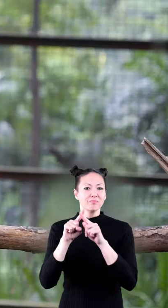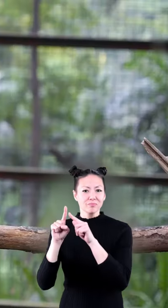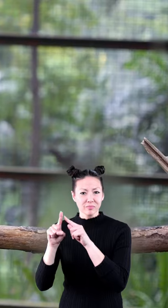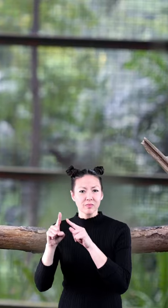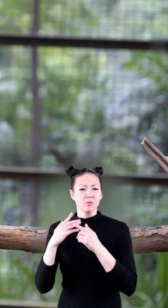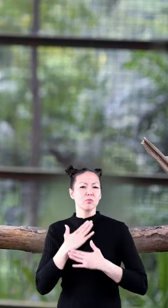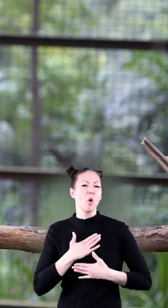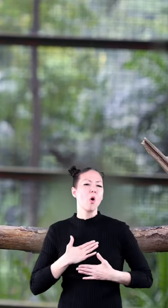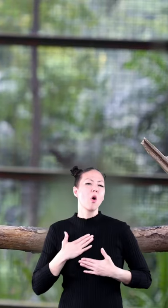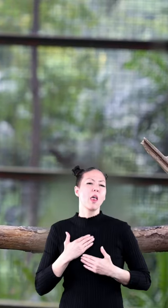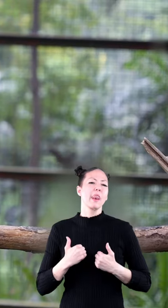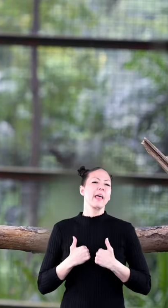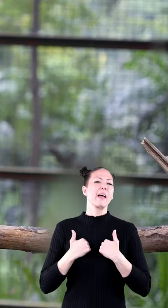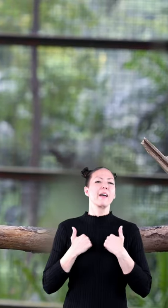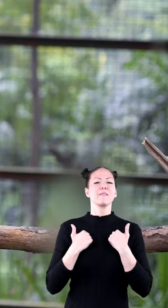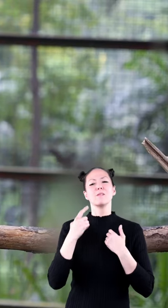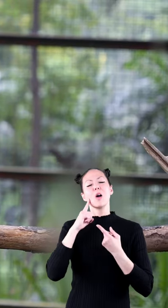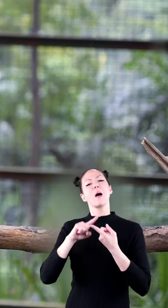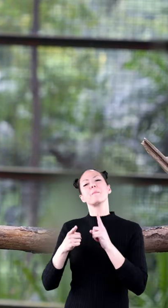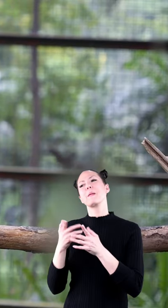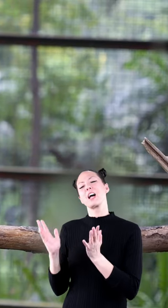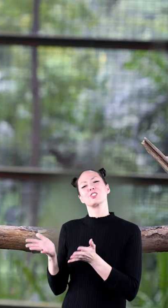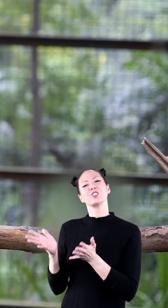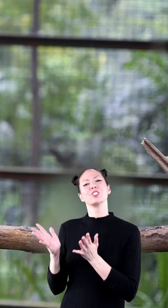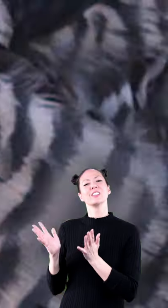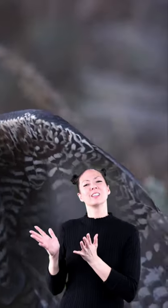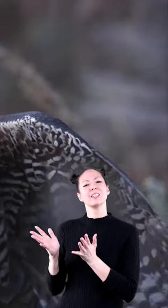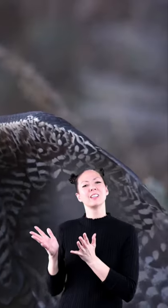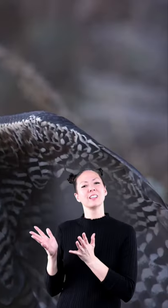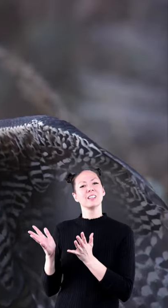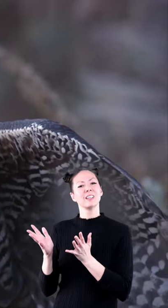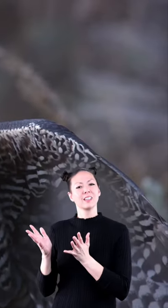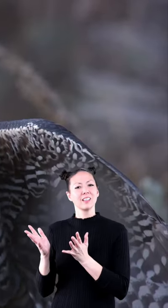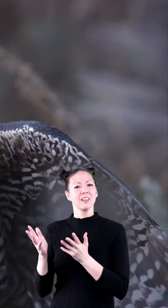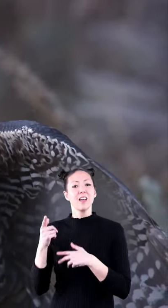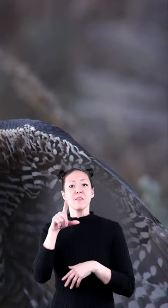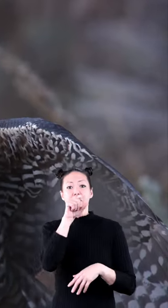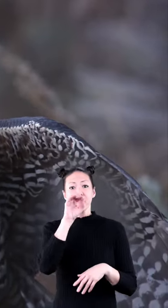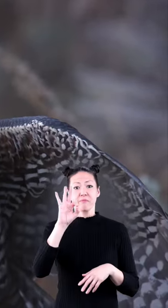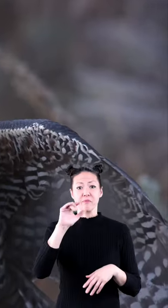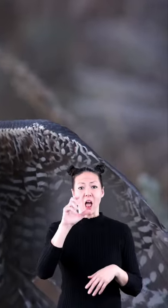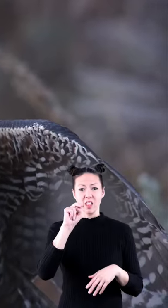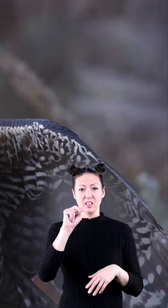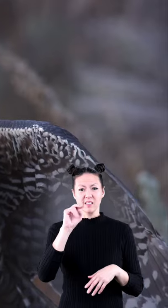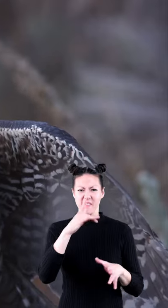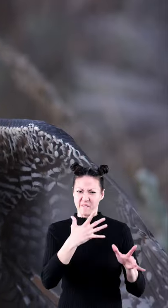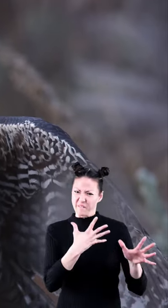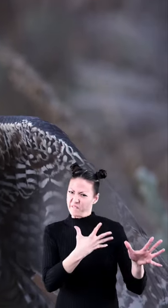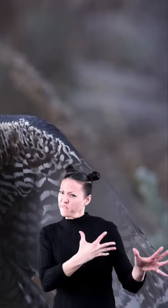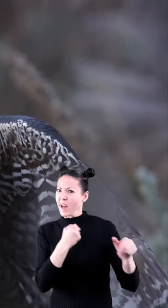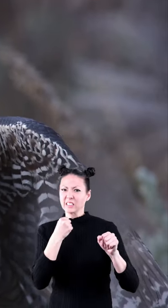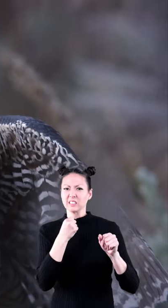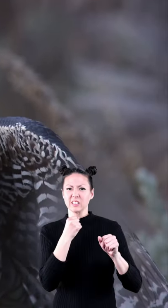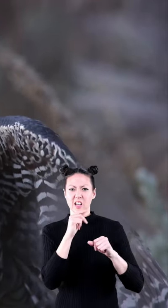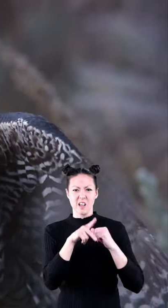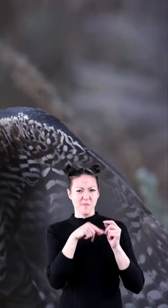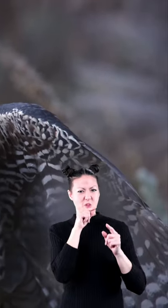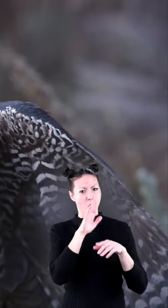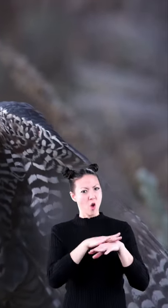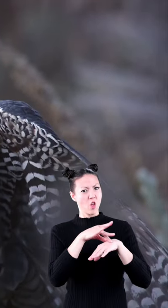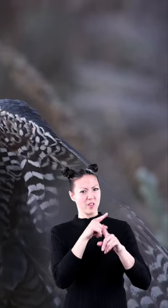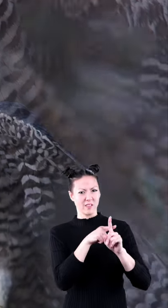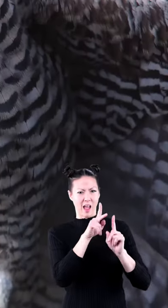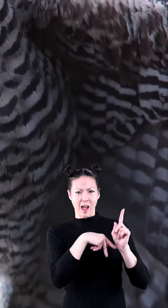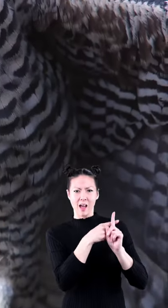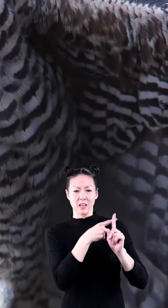enjoy living in pairs for companionship and then there is the peregrine falcon the fastest bird on